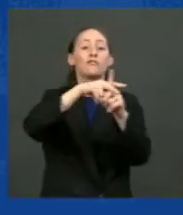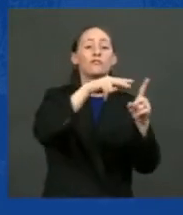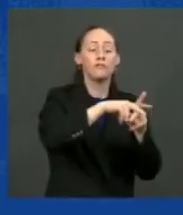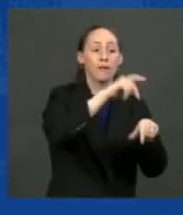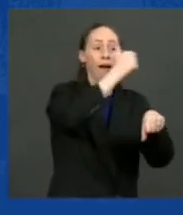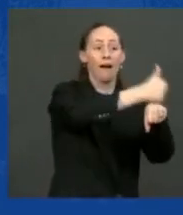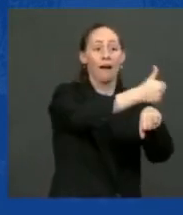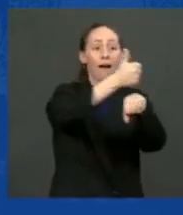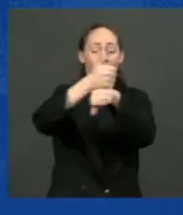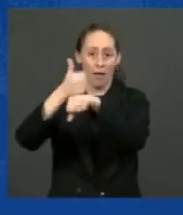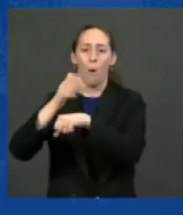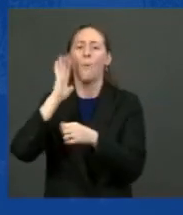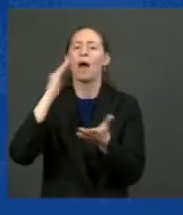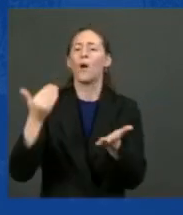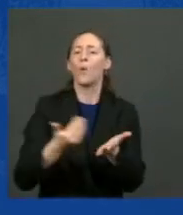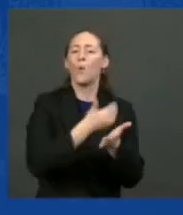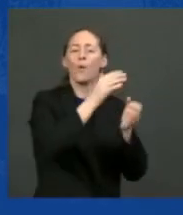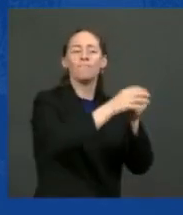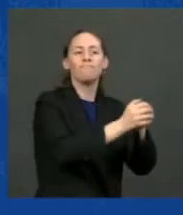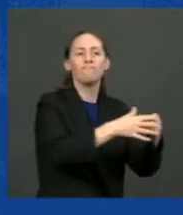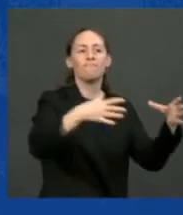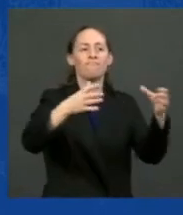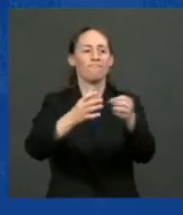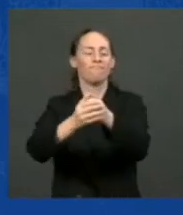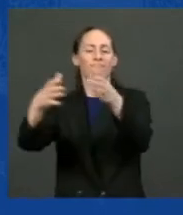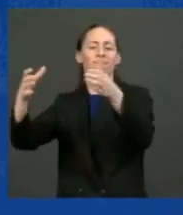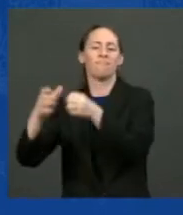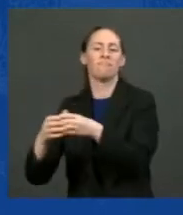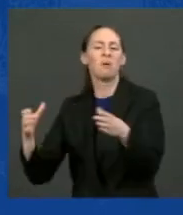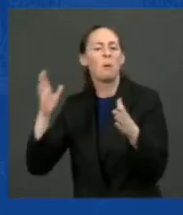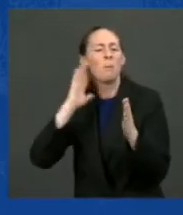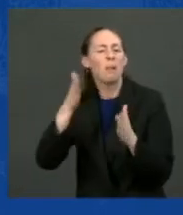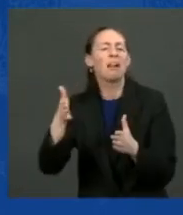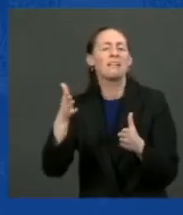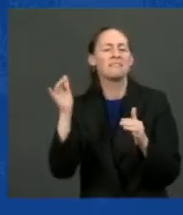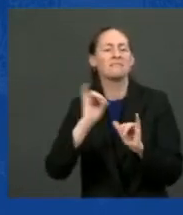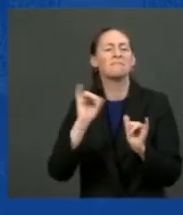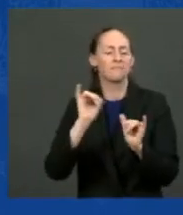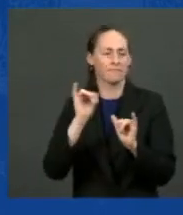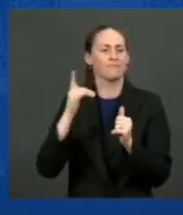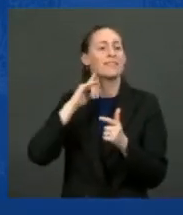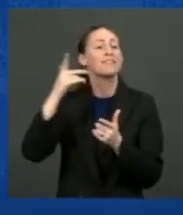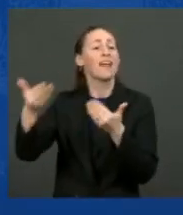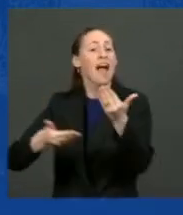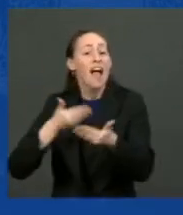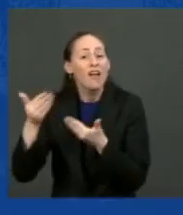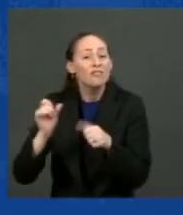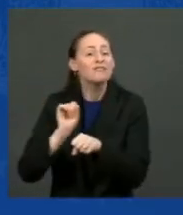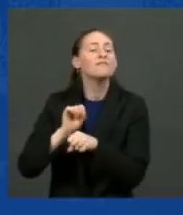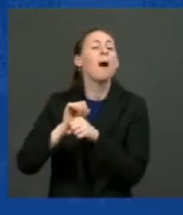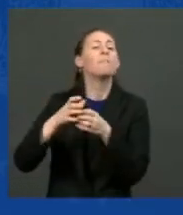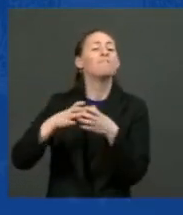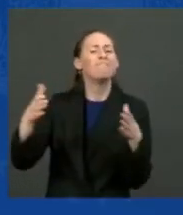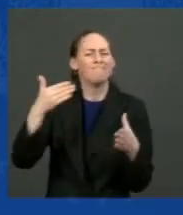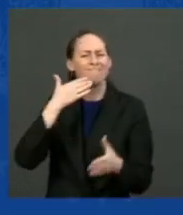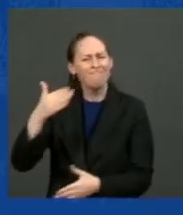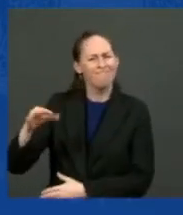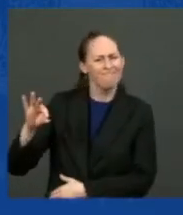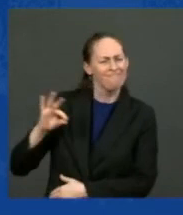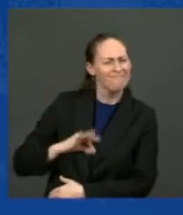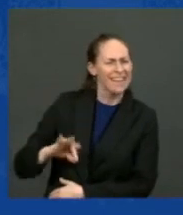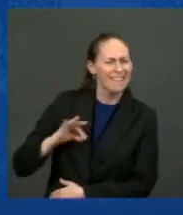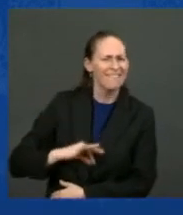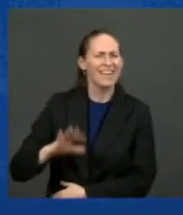in new and retool facilities and employ American workers with good wages and benefits. That includes grants to kickstart new